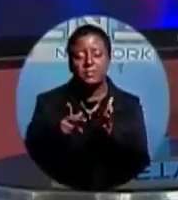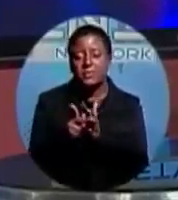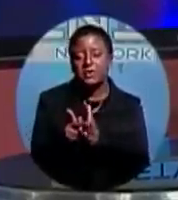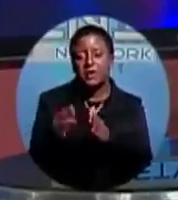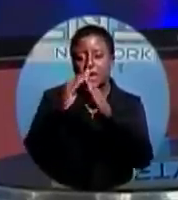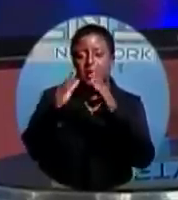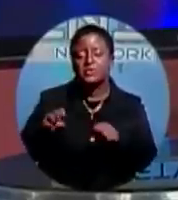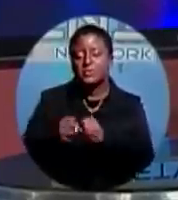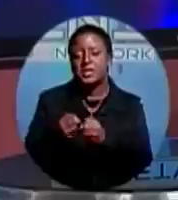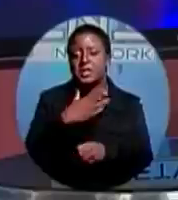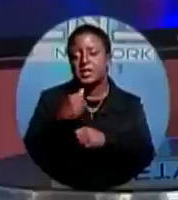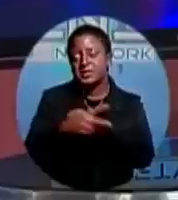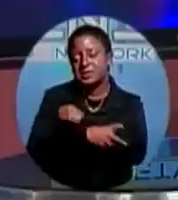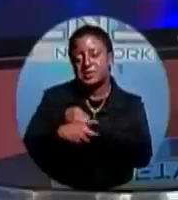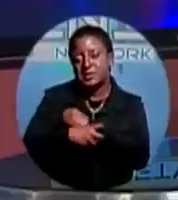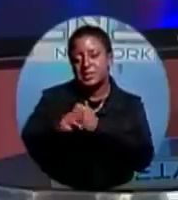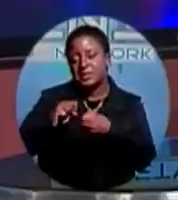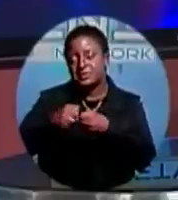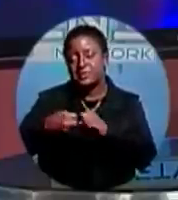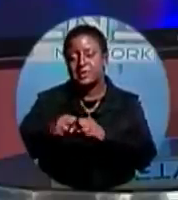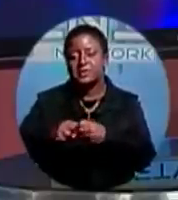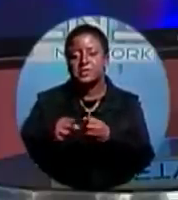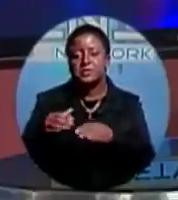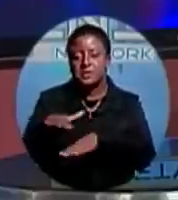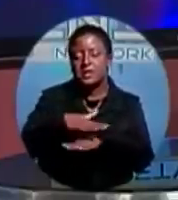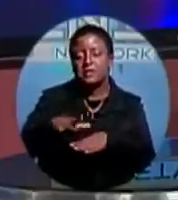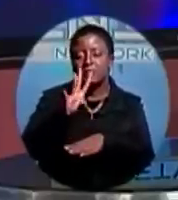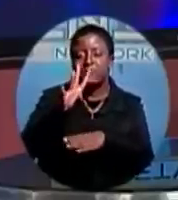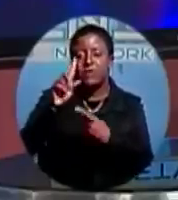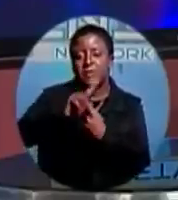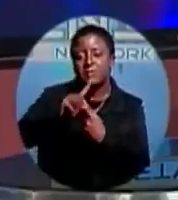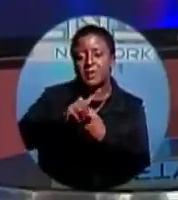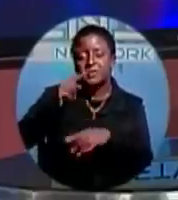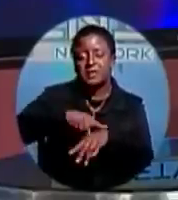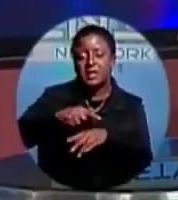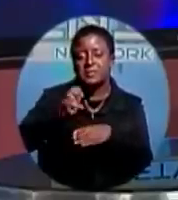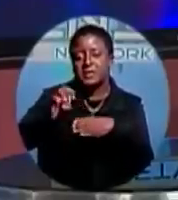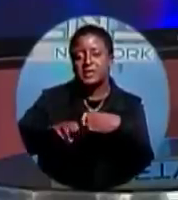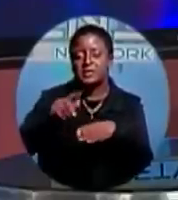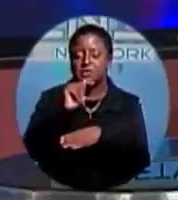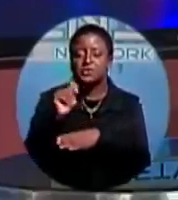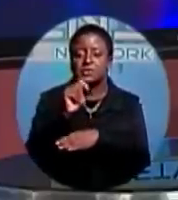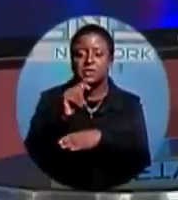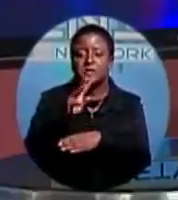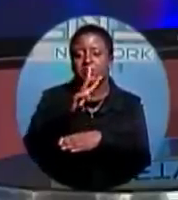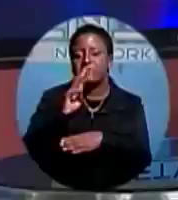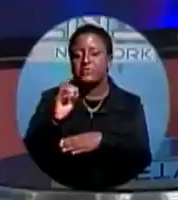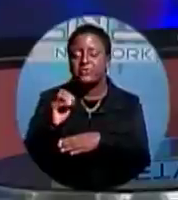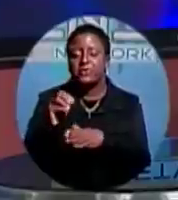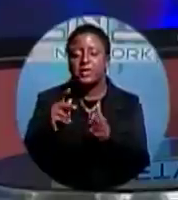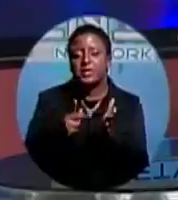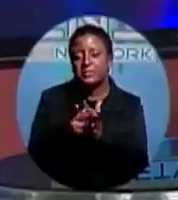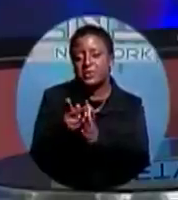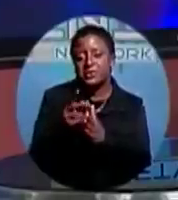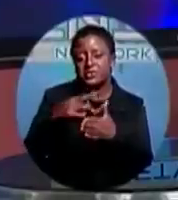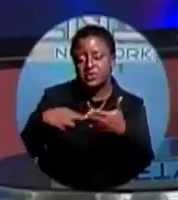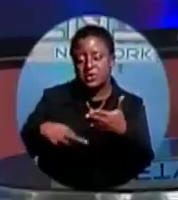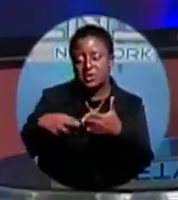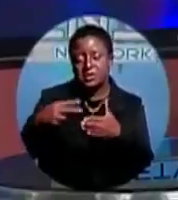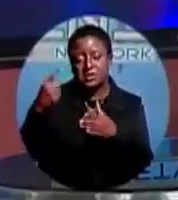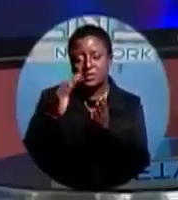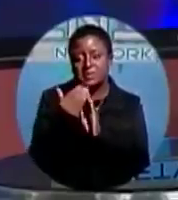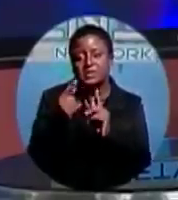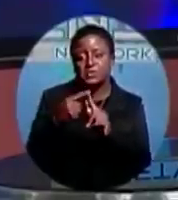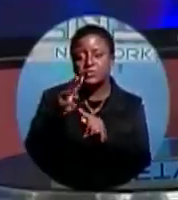stealing. The figures cover a four-month period ending on Tuesday. 40 murders have been recorded for the year, compared to 42 for the same period